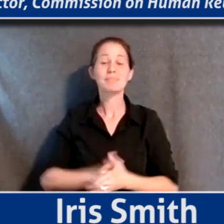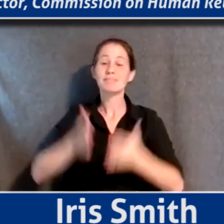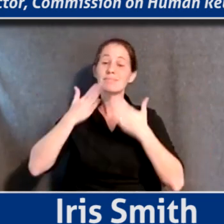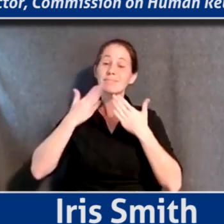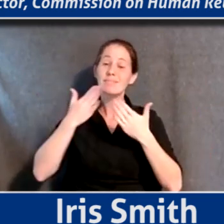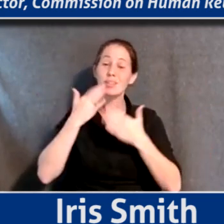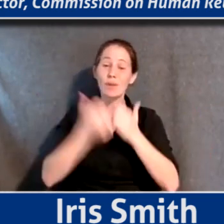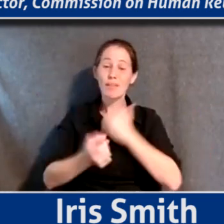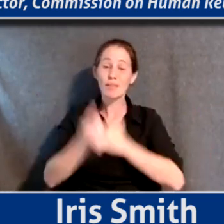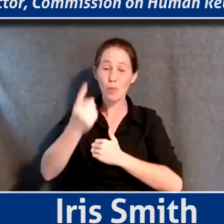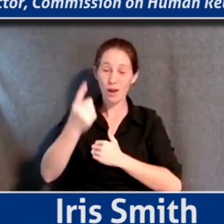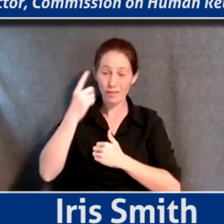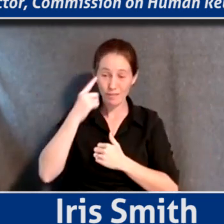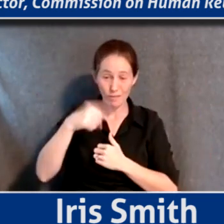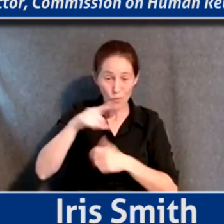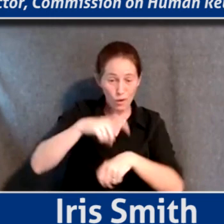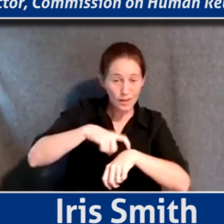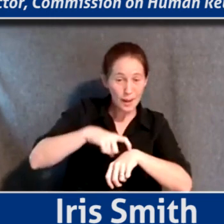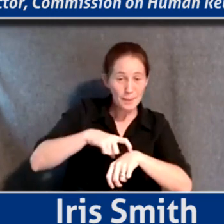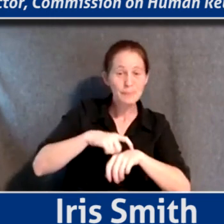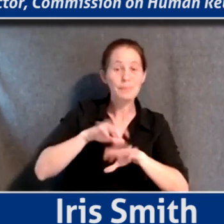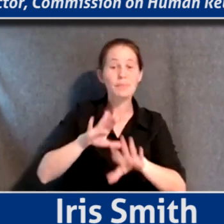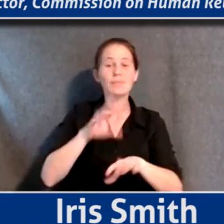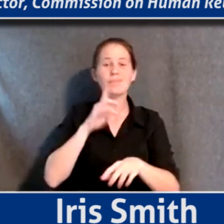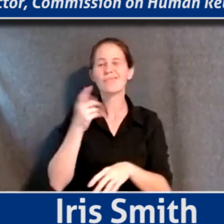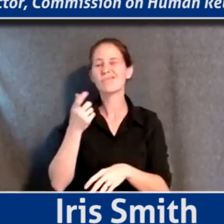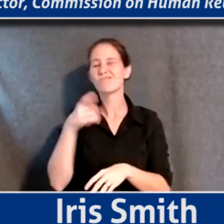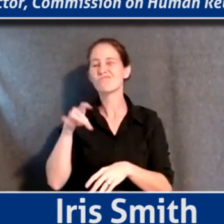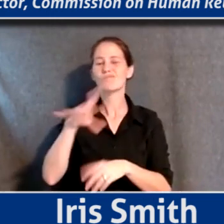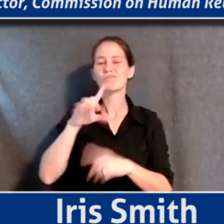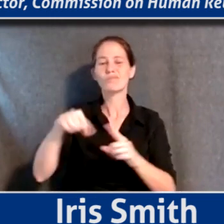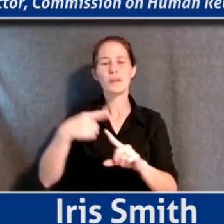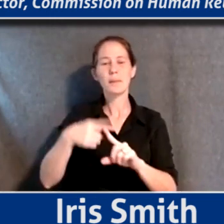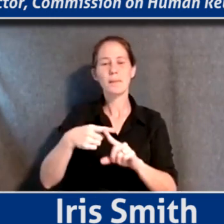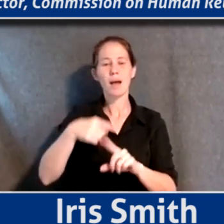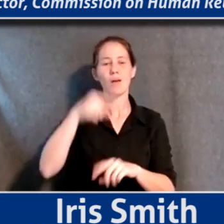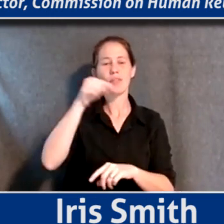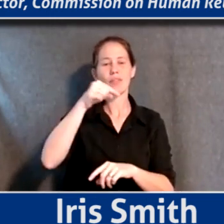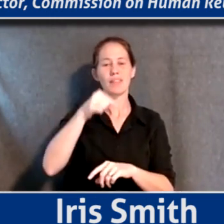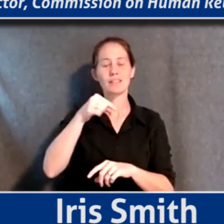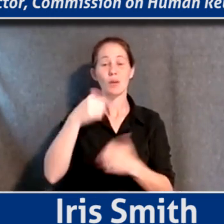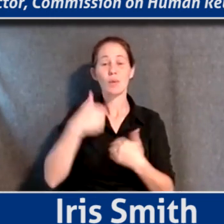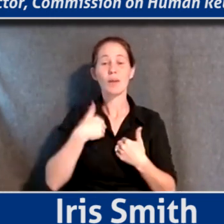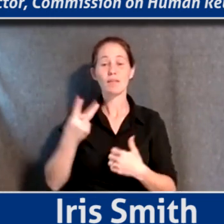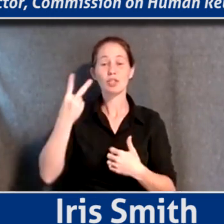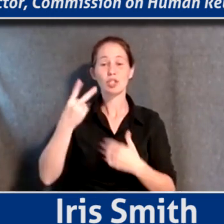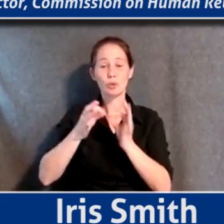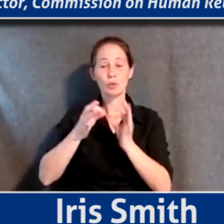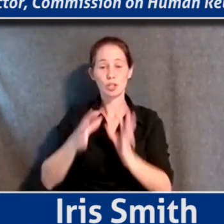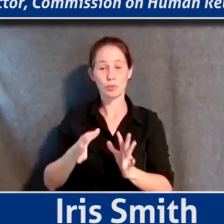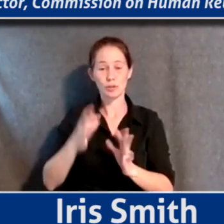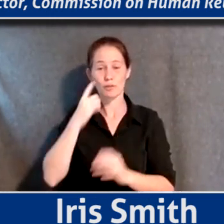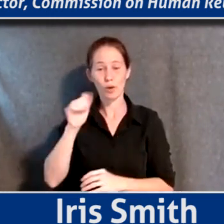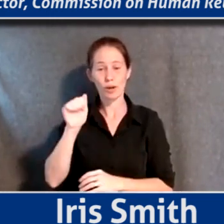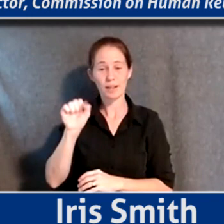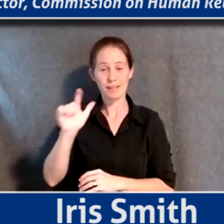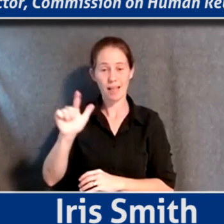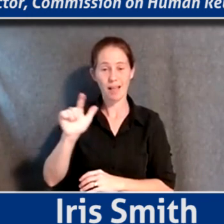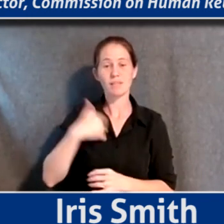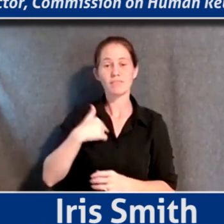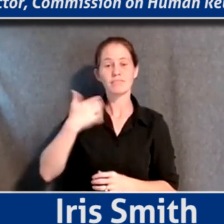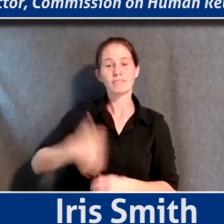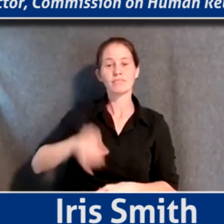of you for taking the time. Just a note about the broadcast, we also have two wonderful ASL interpreters with us today. have Iris and Megan.